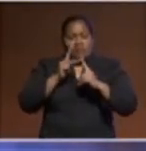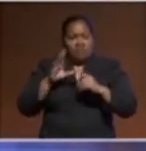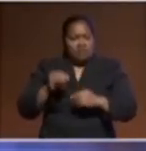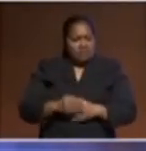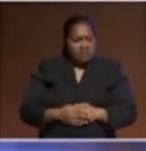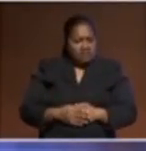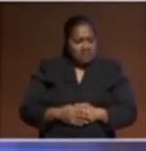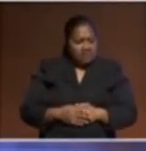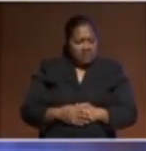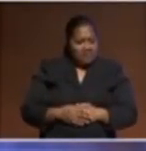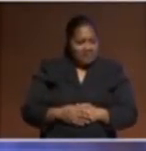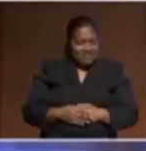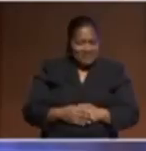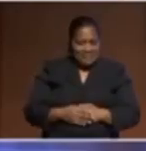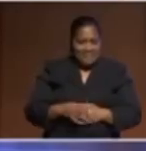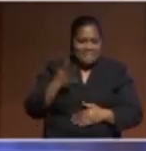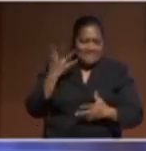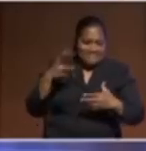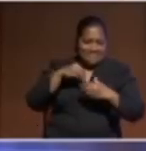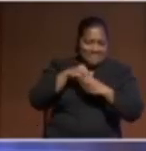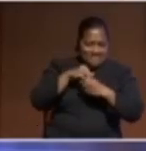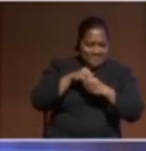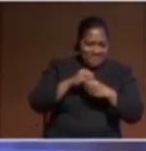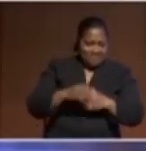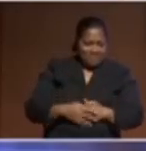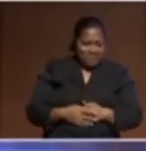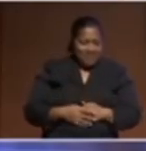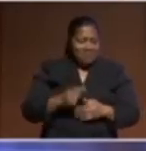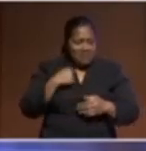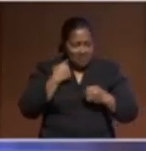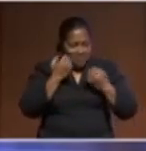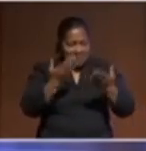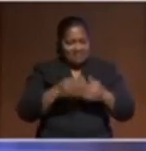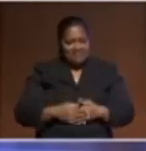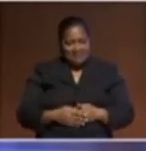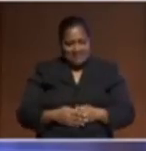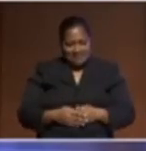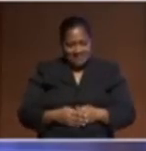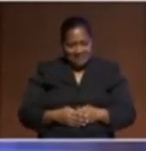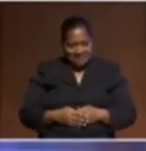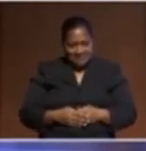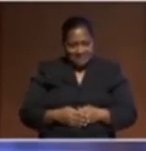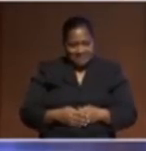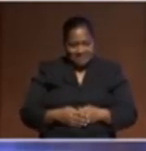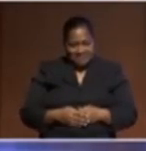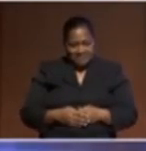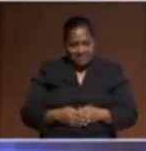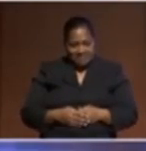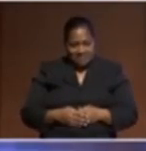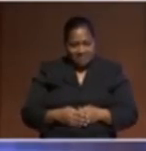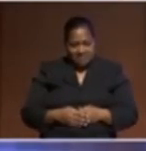buckle in. Because it could be a long answer, but I'm going to give you some, I'll give you some hopefully relevant highlights.